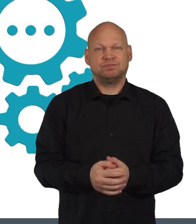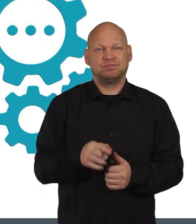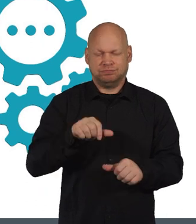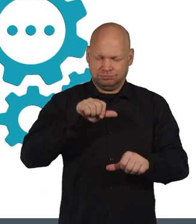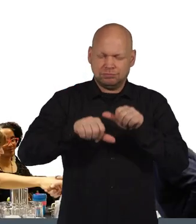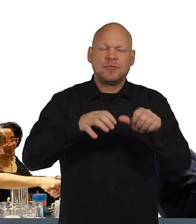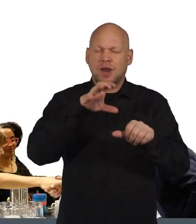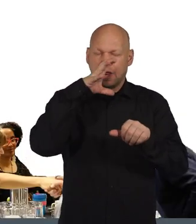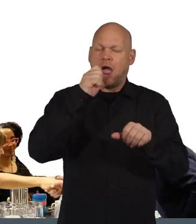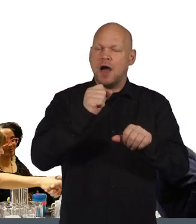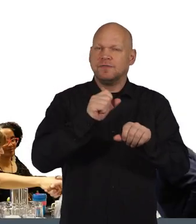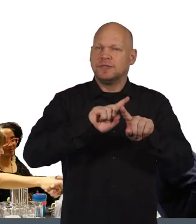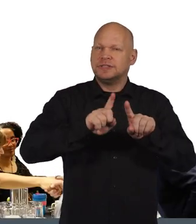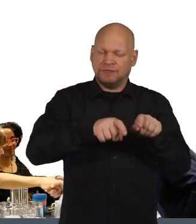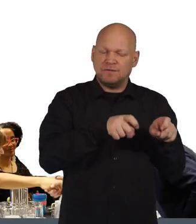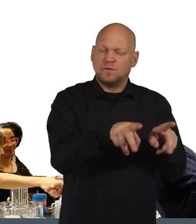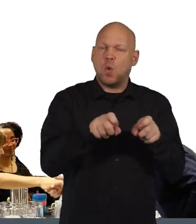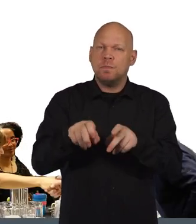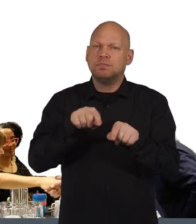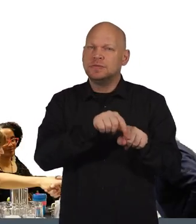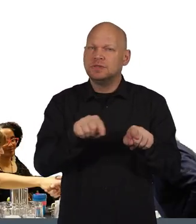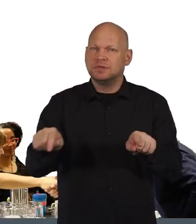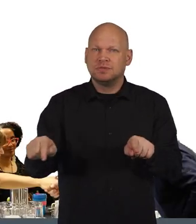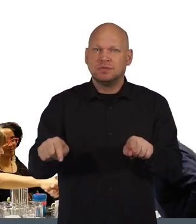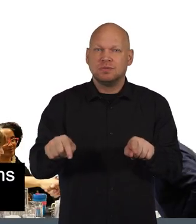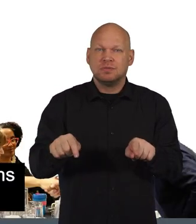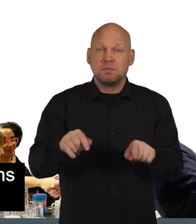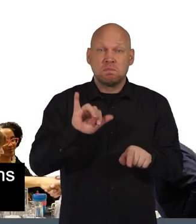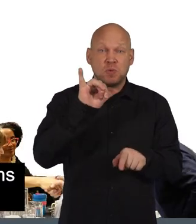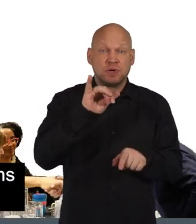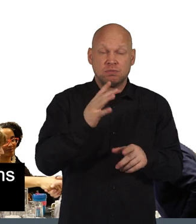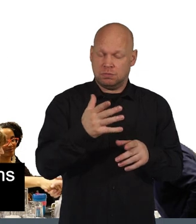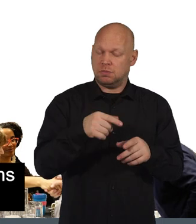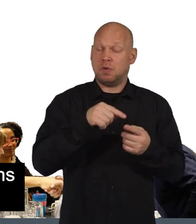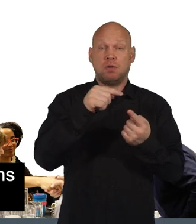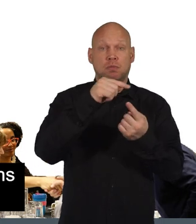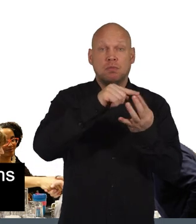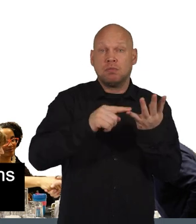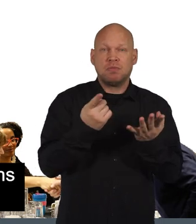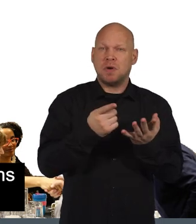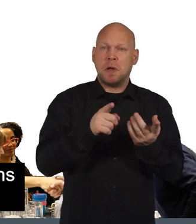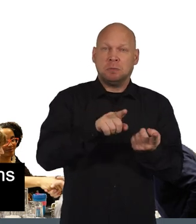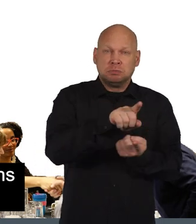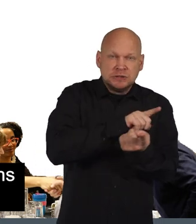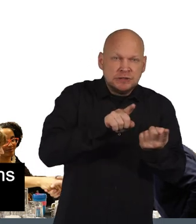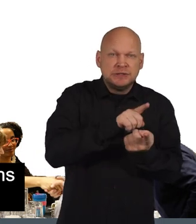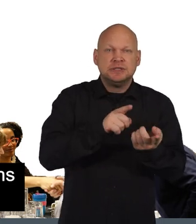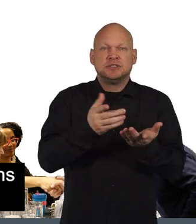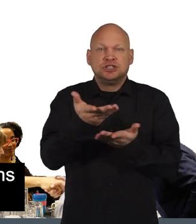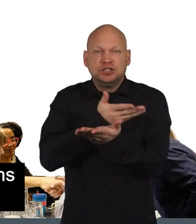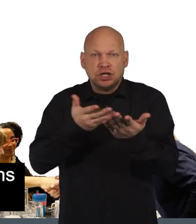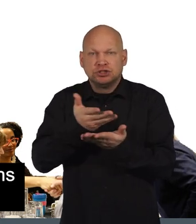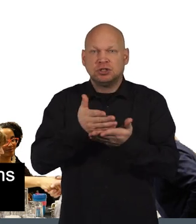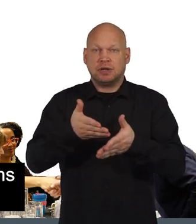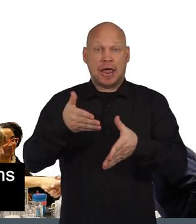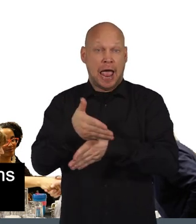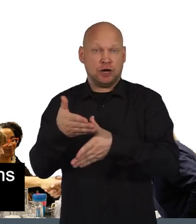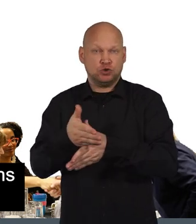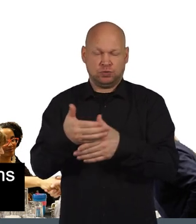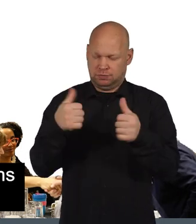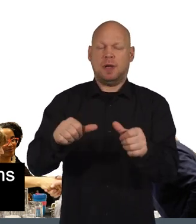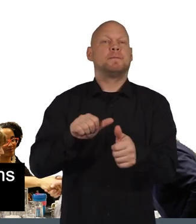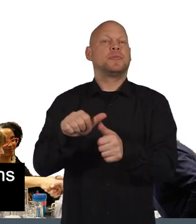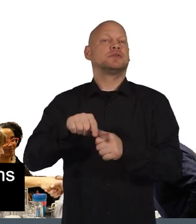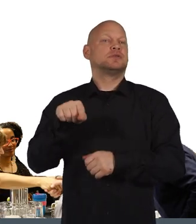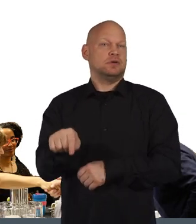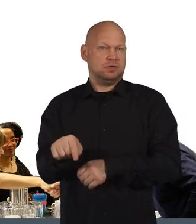The process can take different forms. It will probably consist of meetings, discussions and actions to make